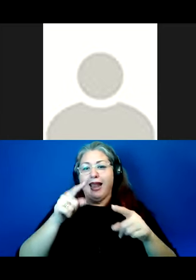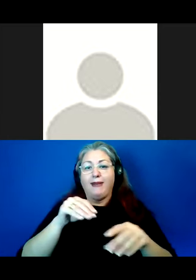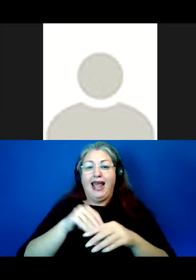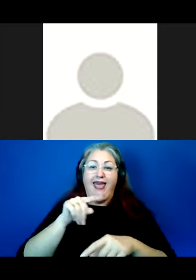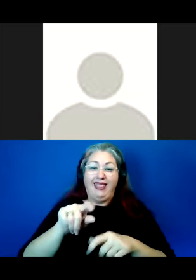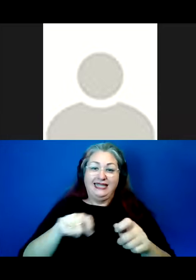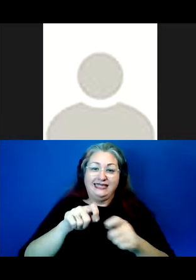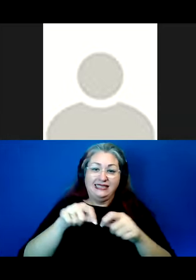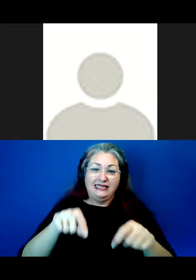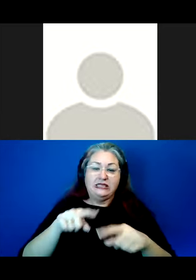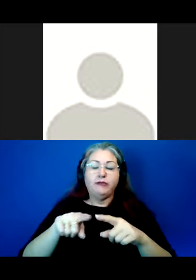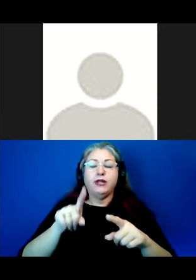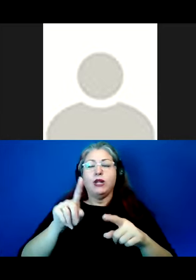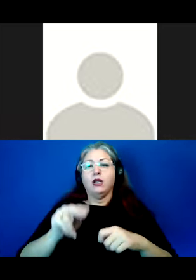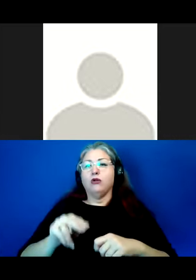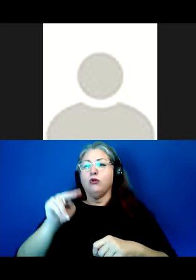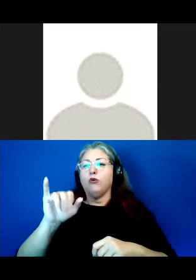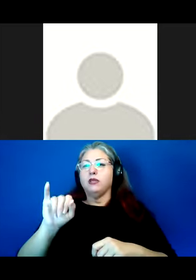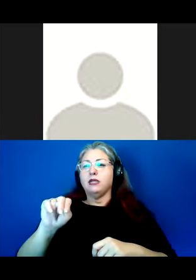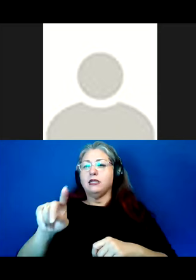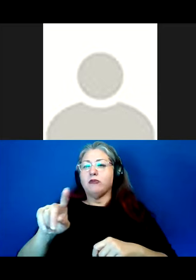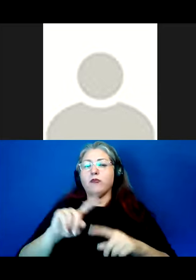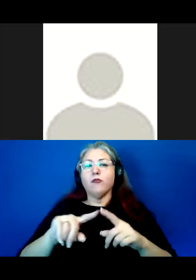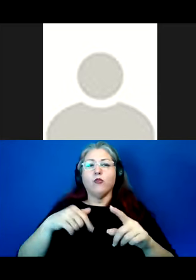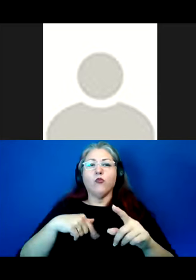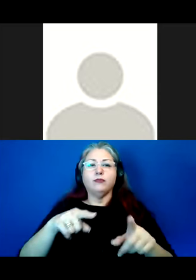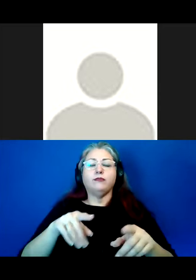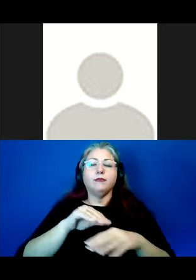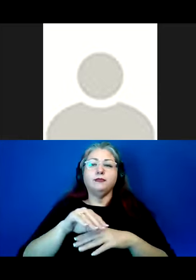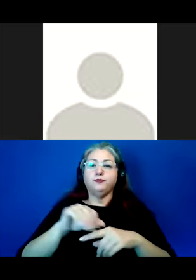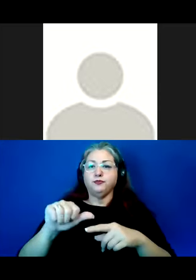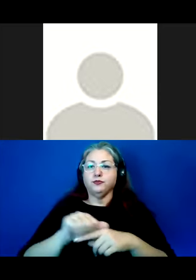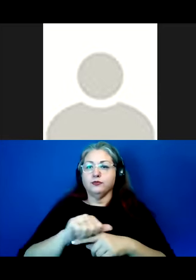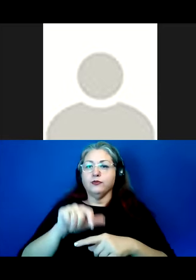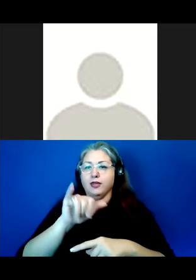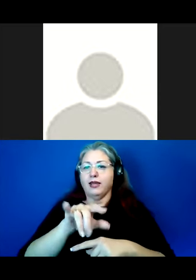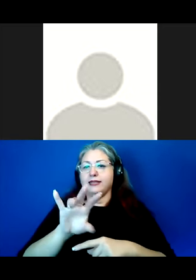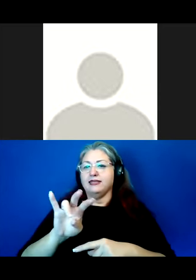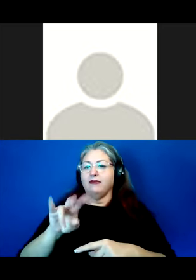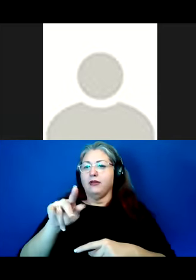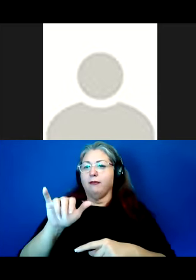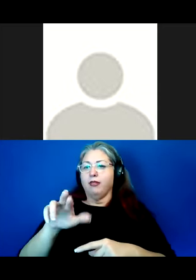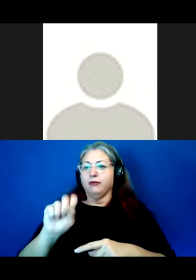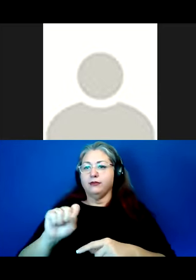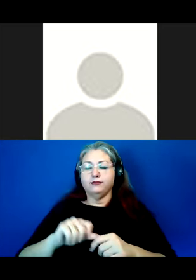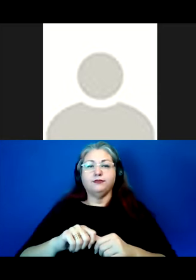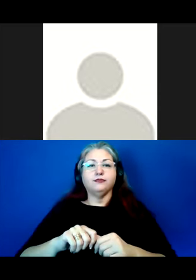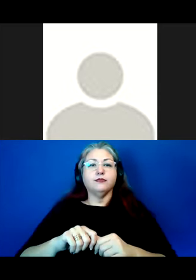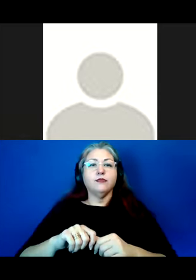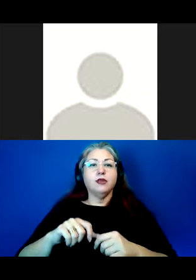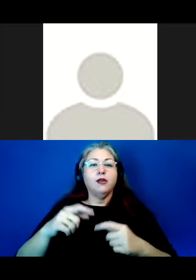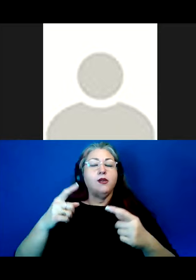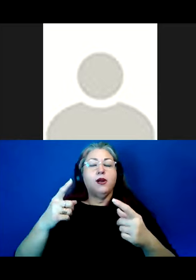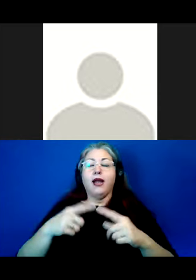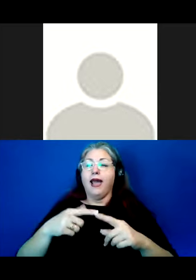site. Rather, it was taking place in northern Indiana. But we were doing the camp counselor training at the Seven Pillars. At one moment,